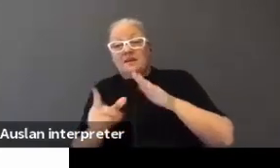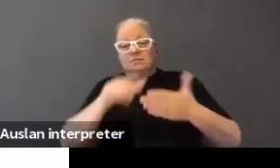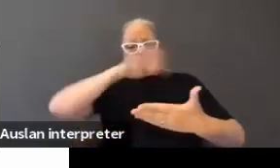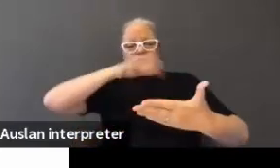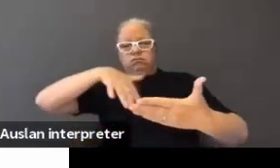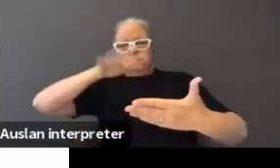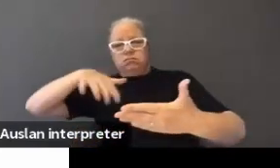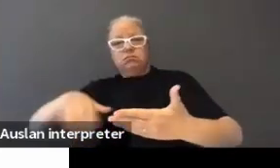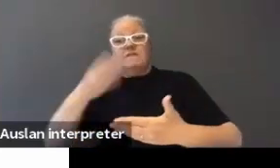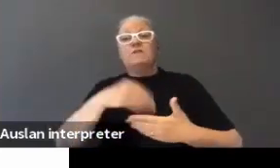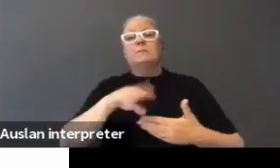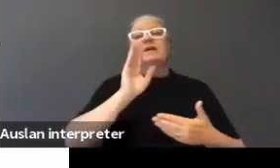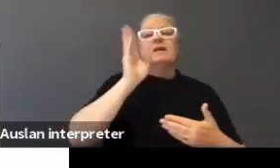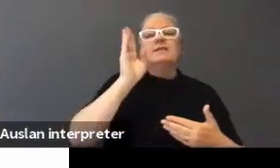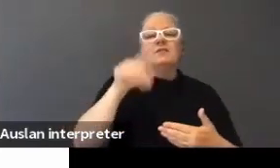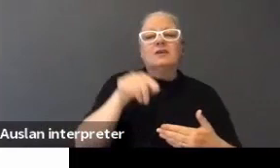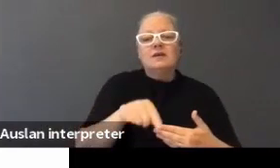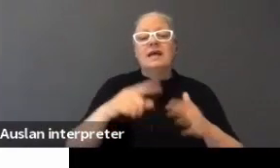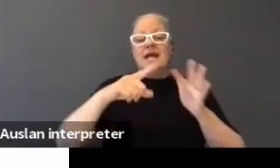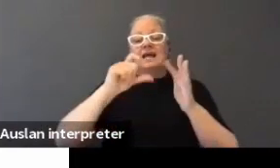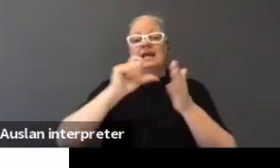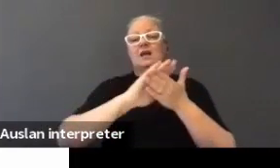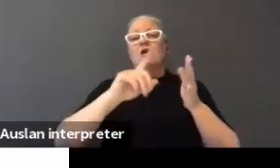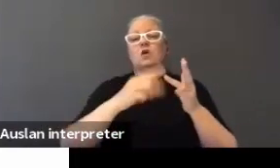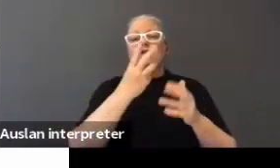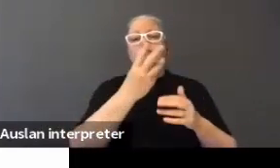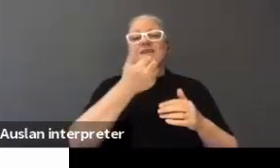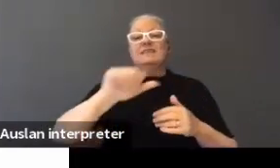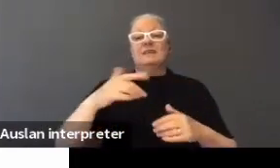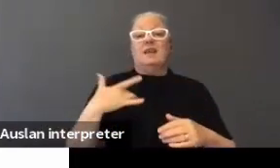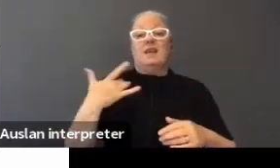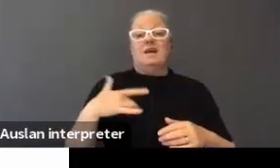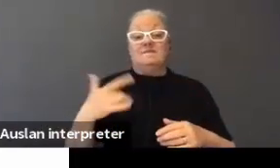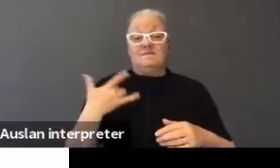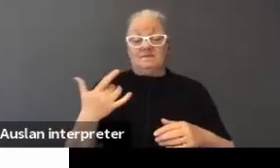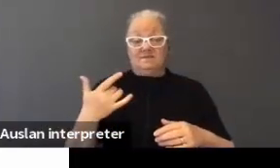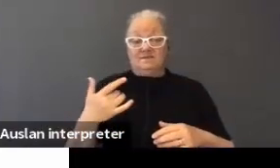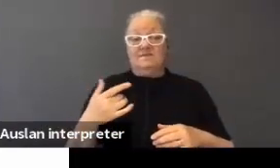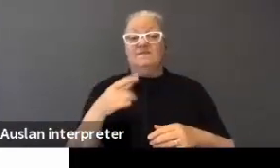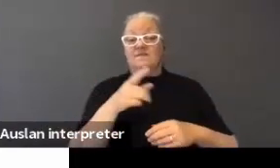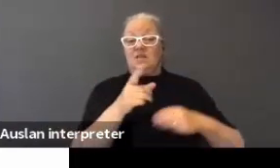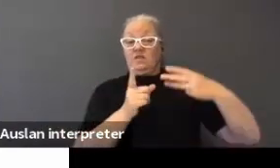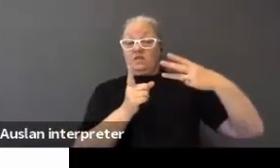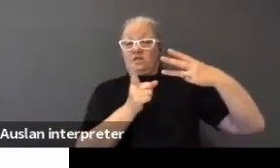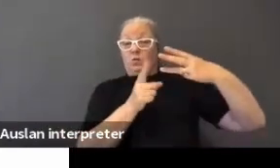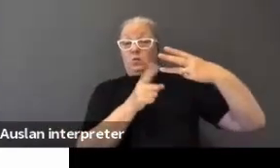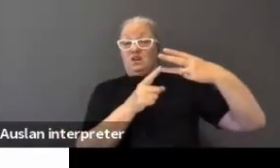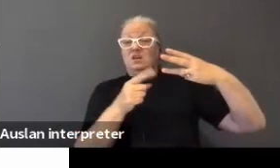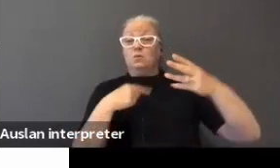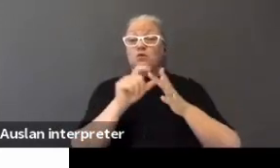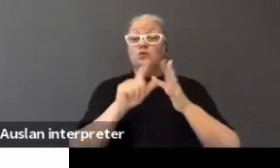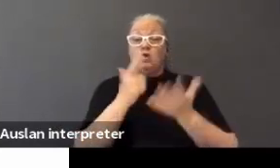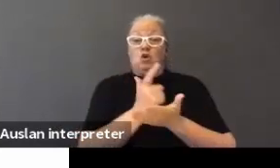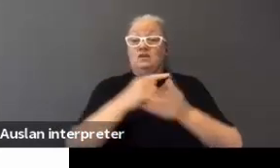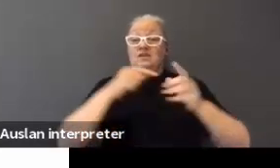copy of the transcript. Echo 360 Live, which we do quite a bit of here at